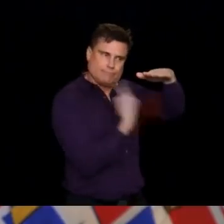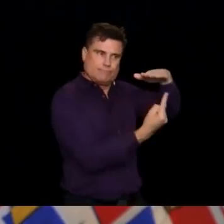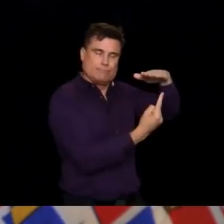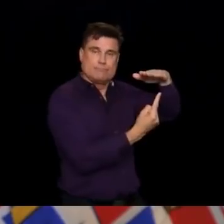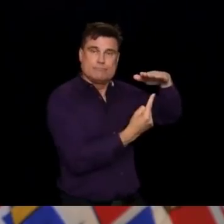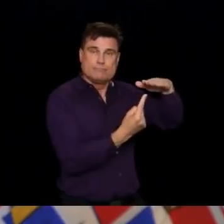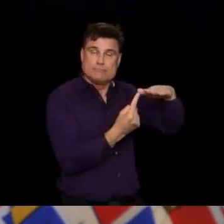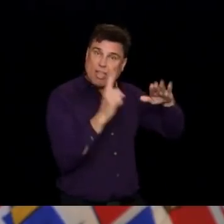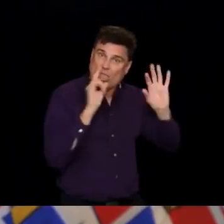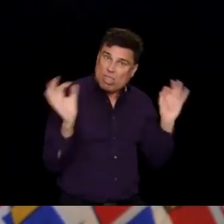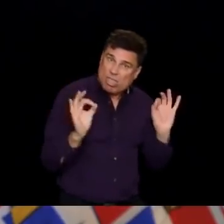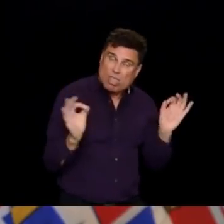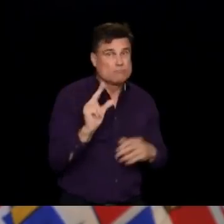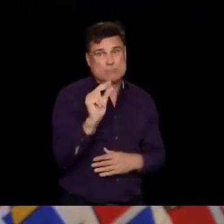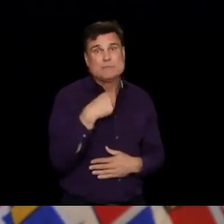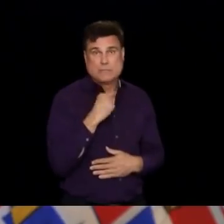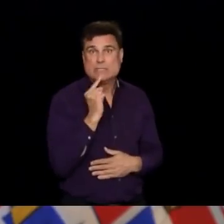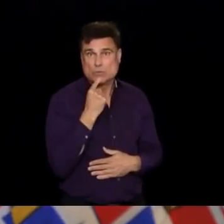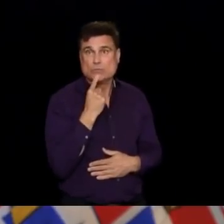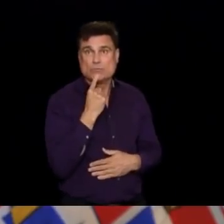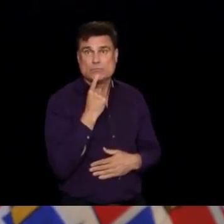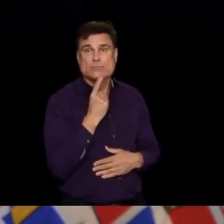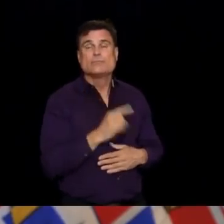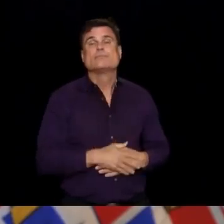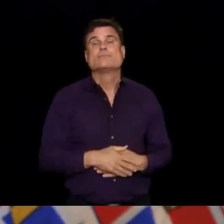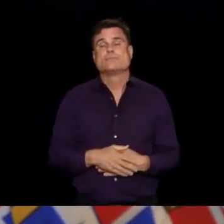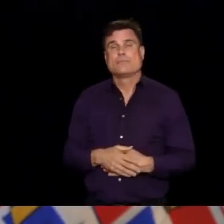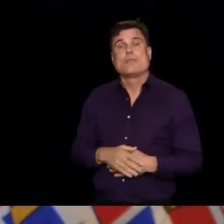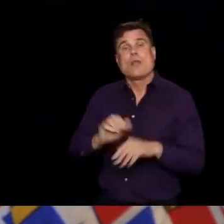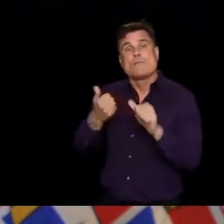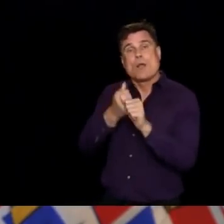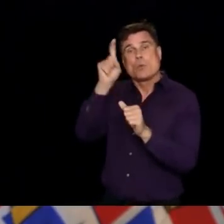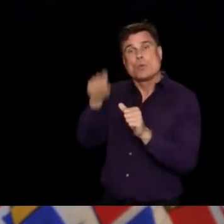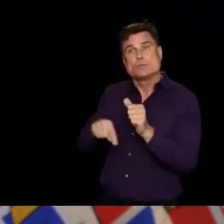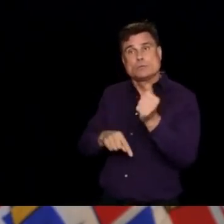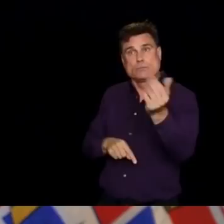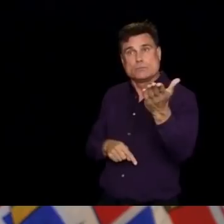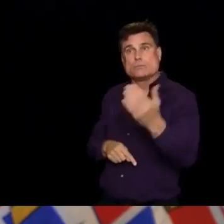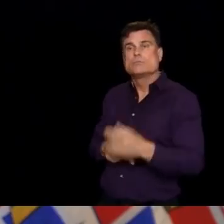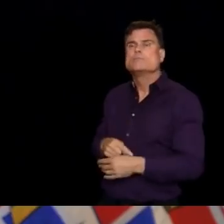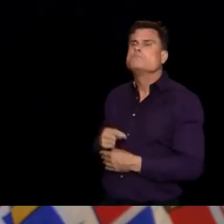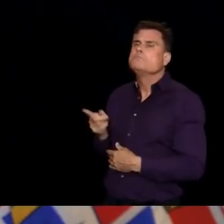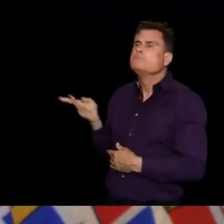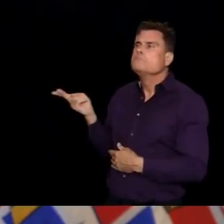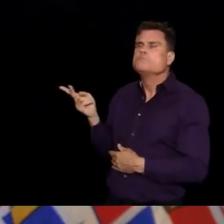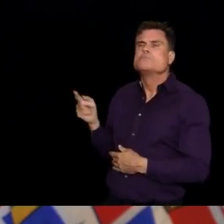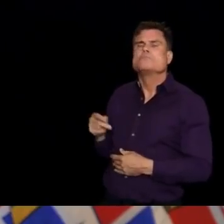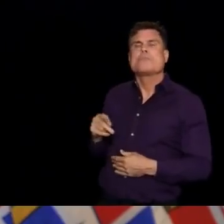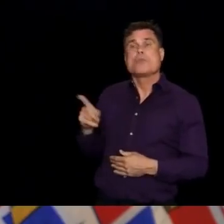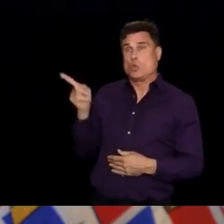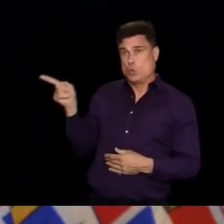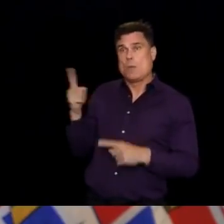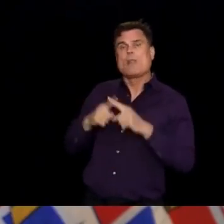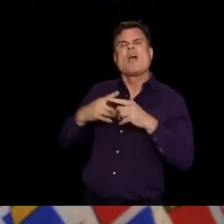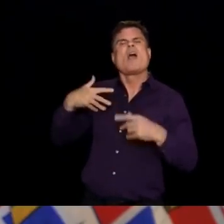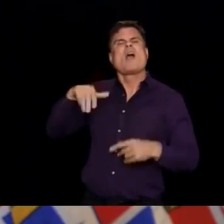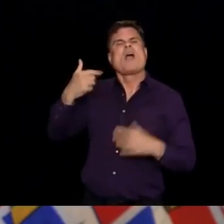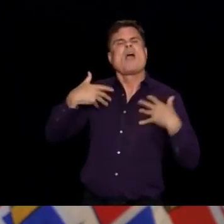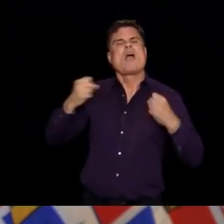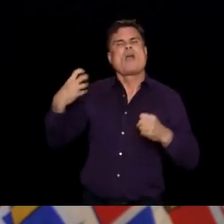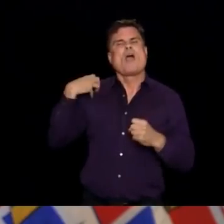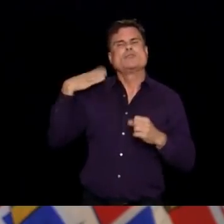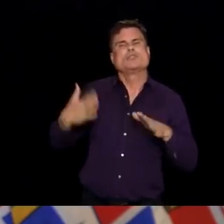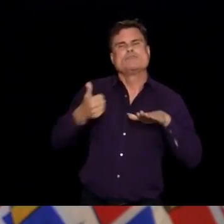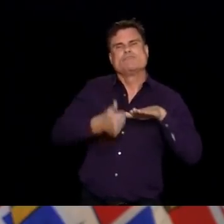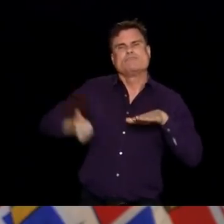wondering, I know there would be discussions with you and your counterparts, but I mean, just given what's happening in the United States, is it